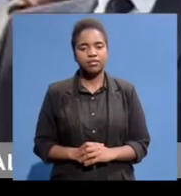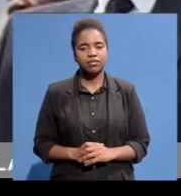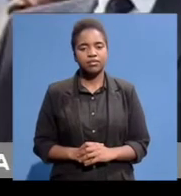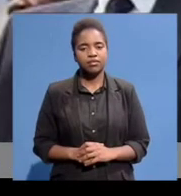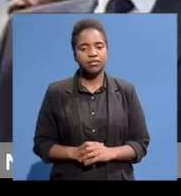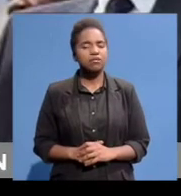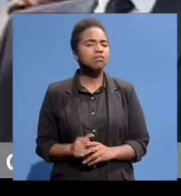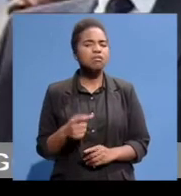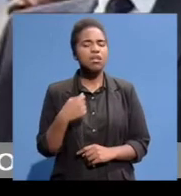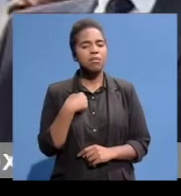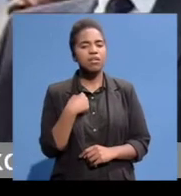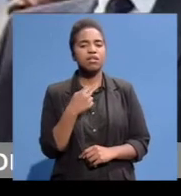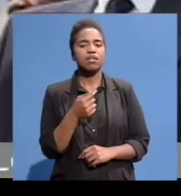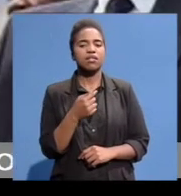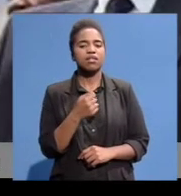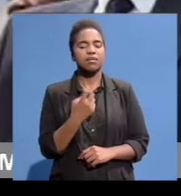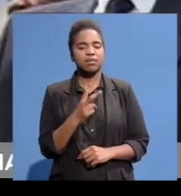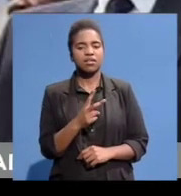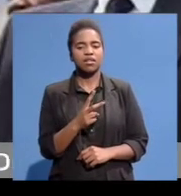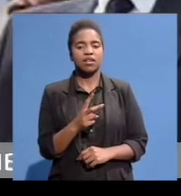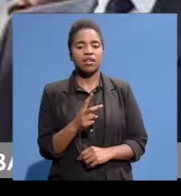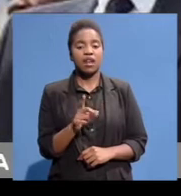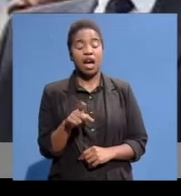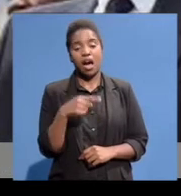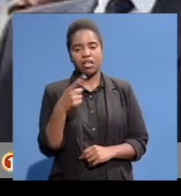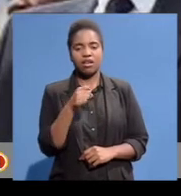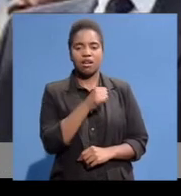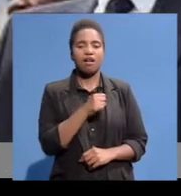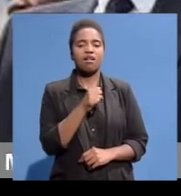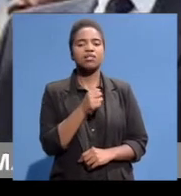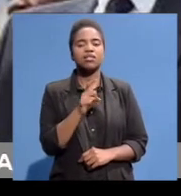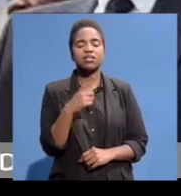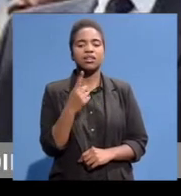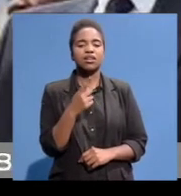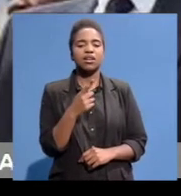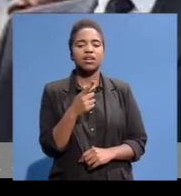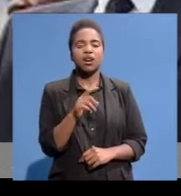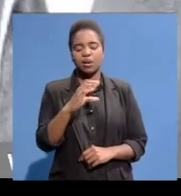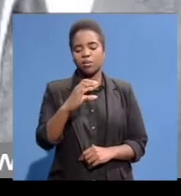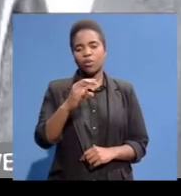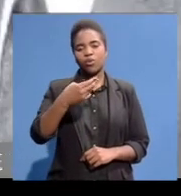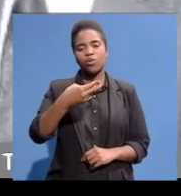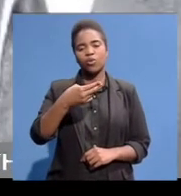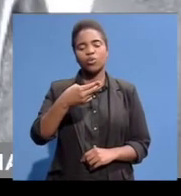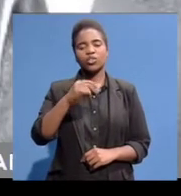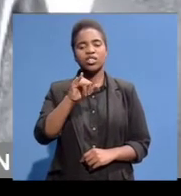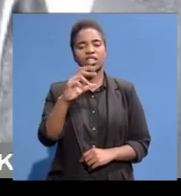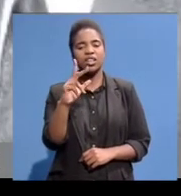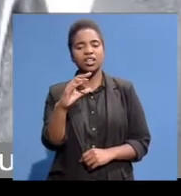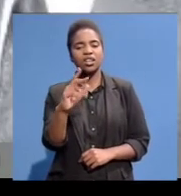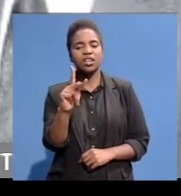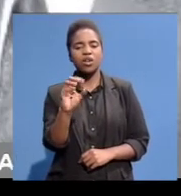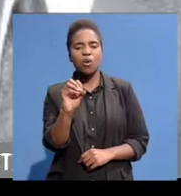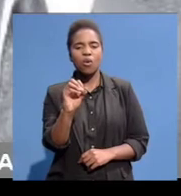we've seen And other artists As well And I don't want make you A representative Of them But Abou and Chico Were able to Disguise music